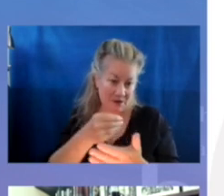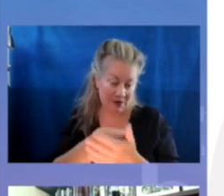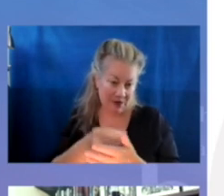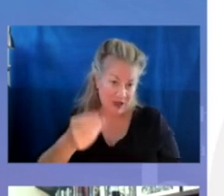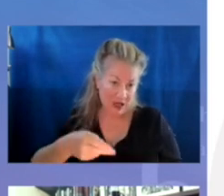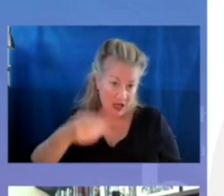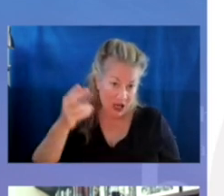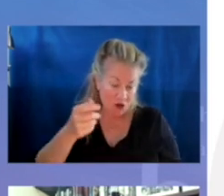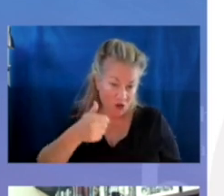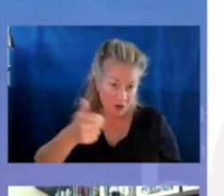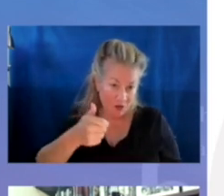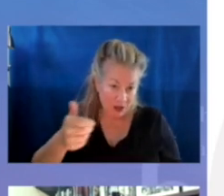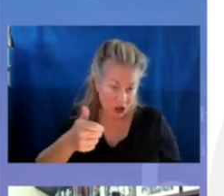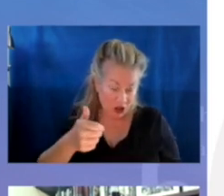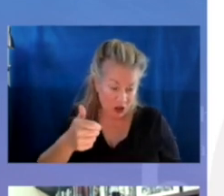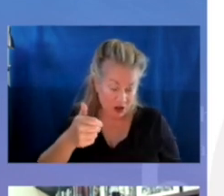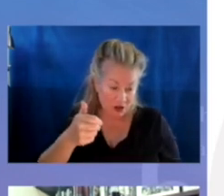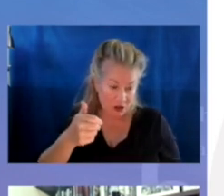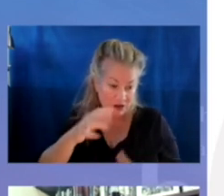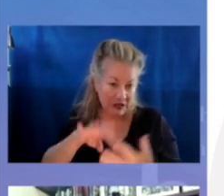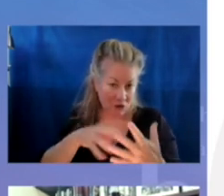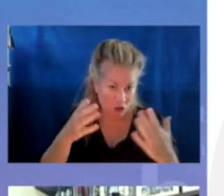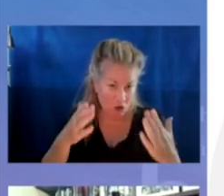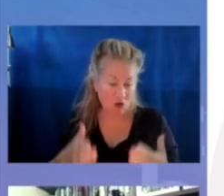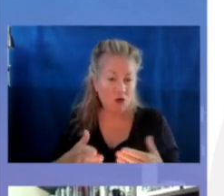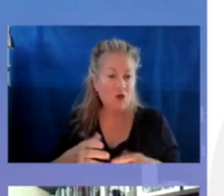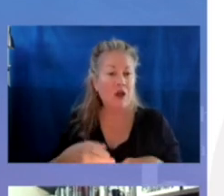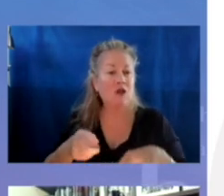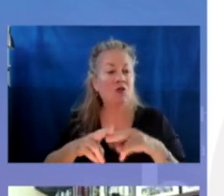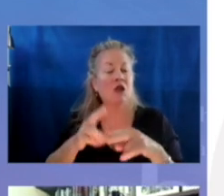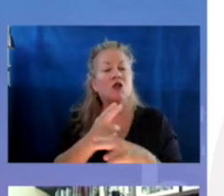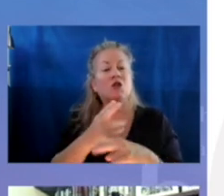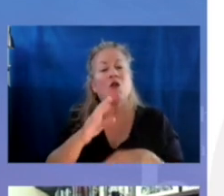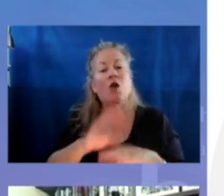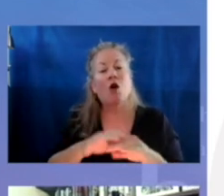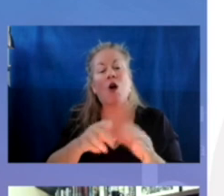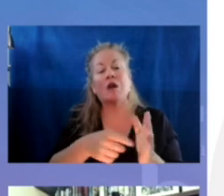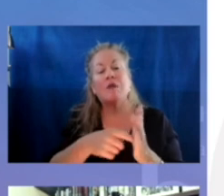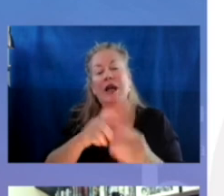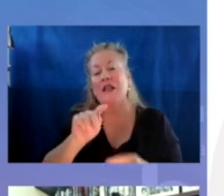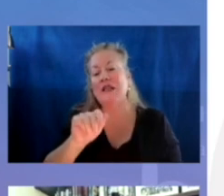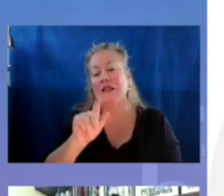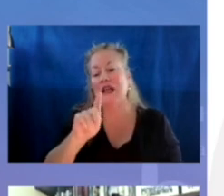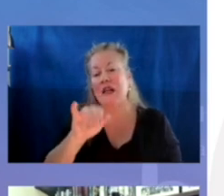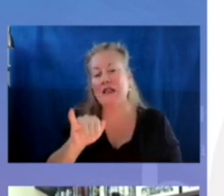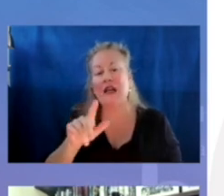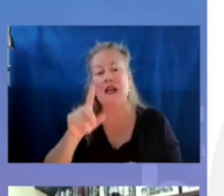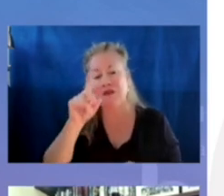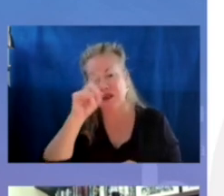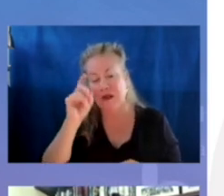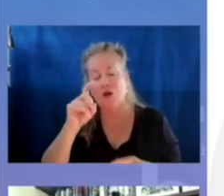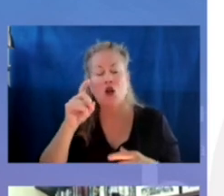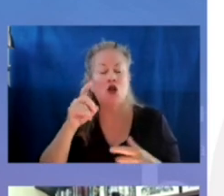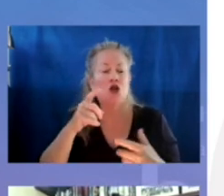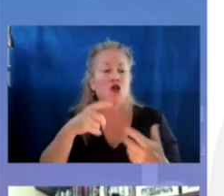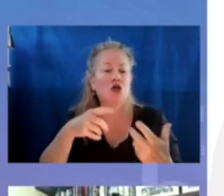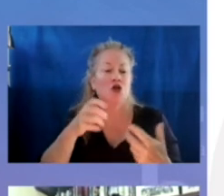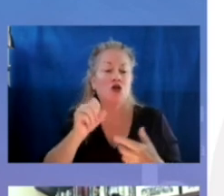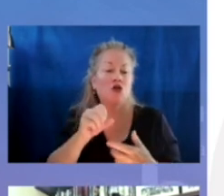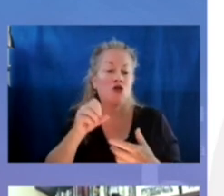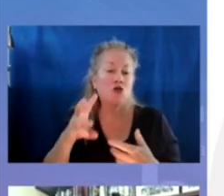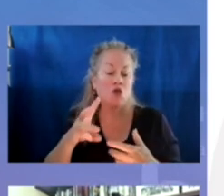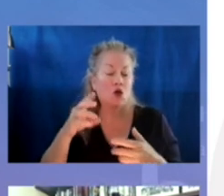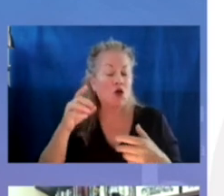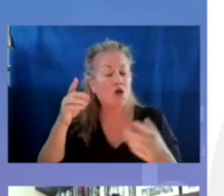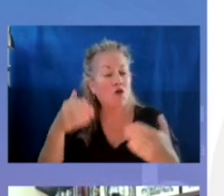They're going to hire a transportation scheduler, increase their use of on-demand taxis, and bring on a summer social worker focused